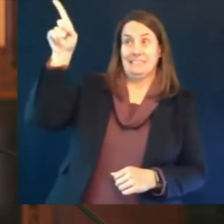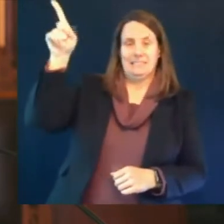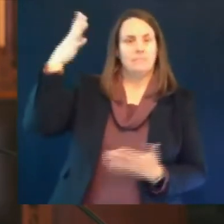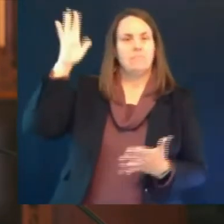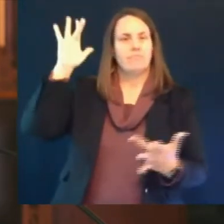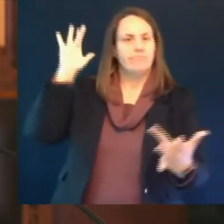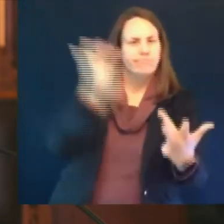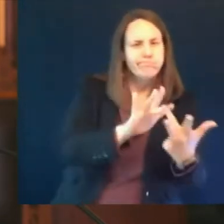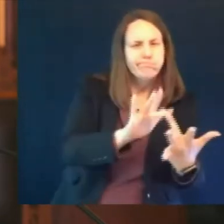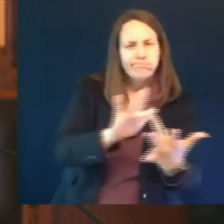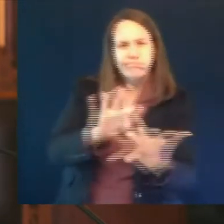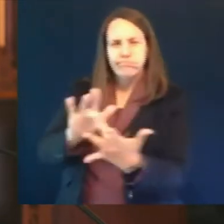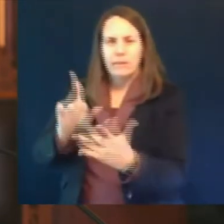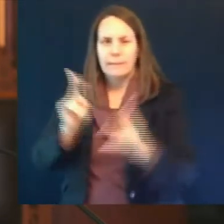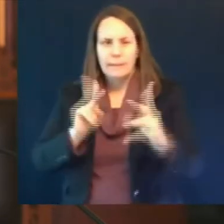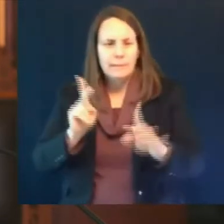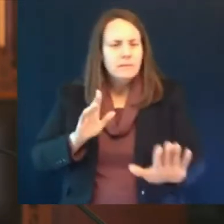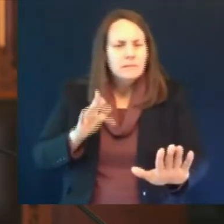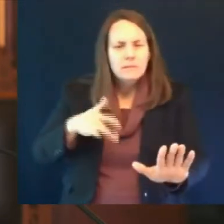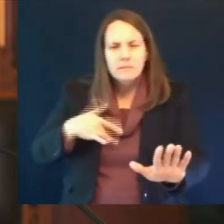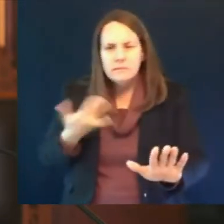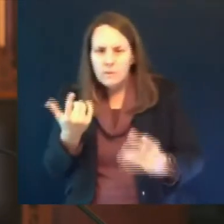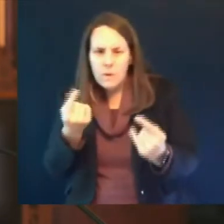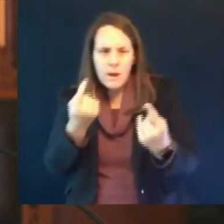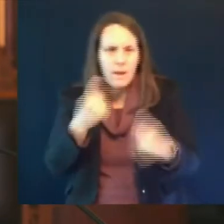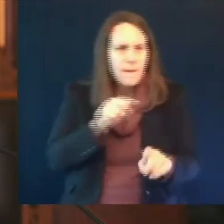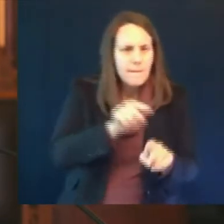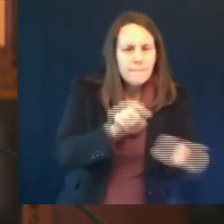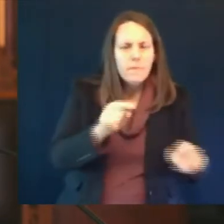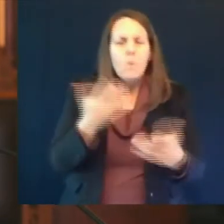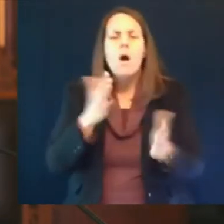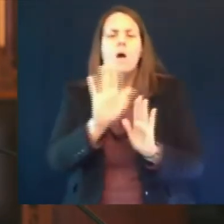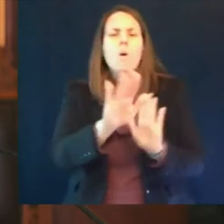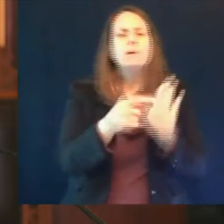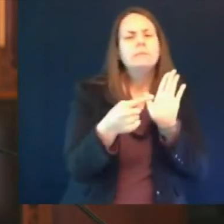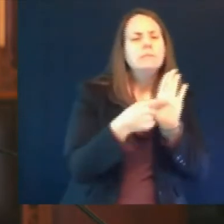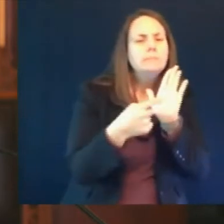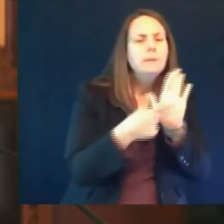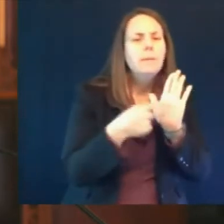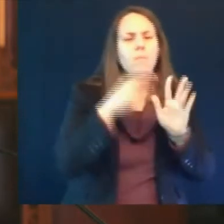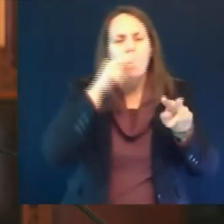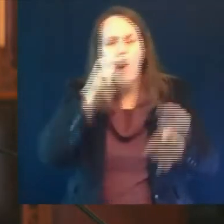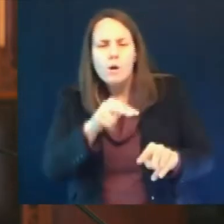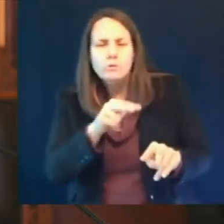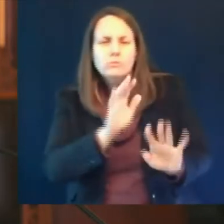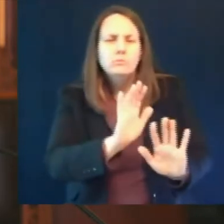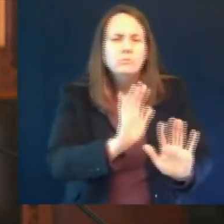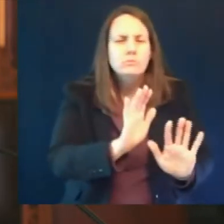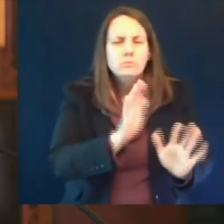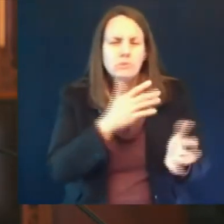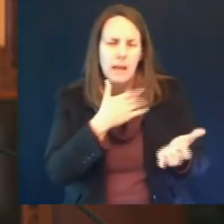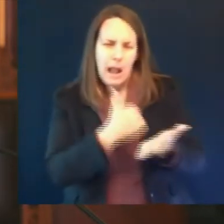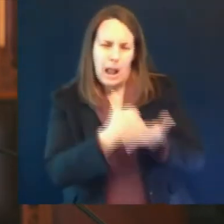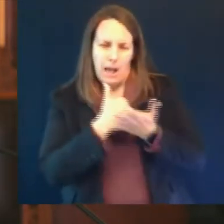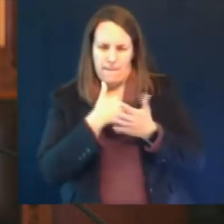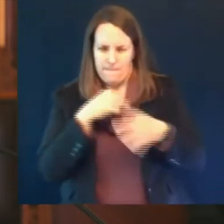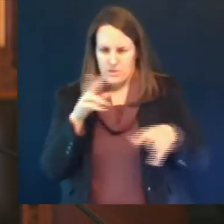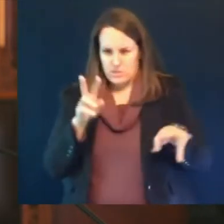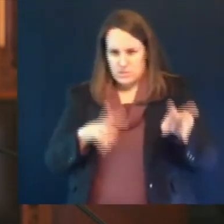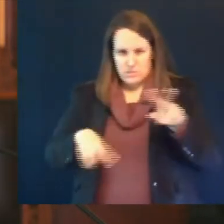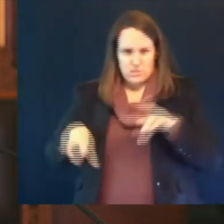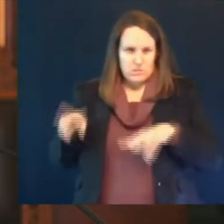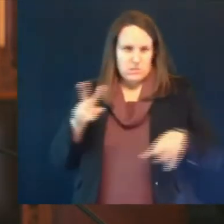to be looking for it even though it is rare and to understand the treatment for this occurrence when it happens